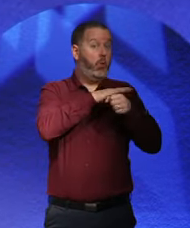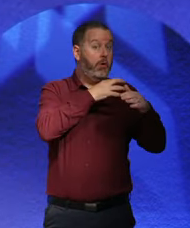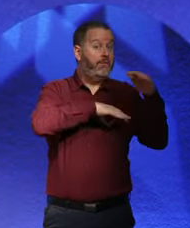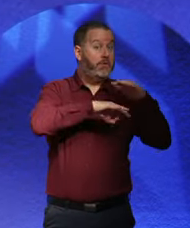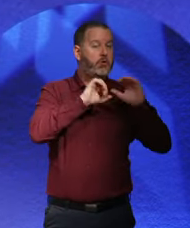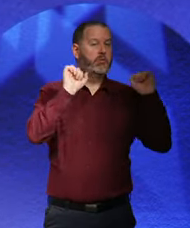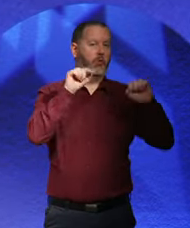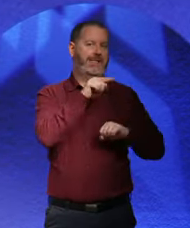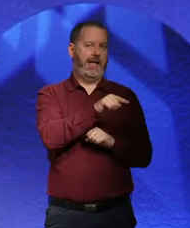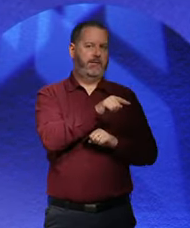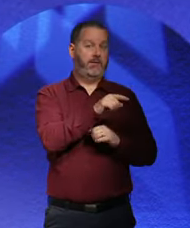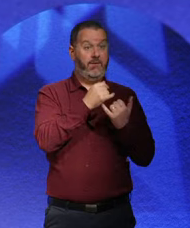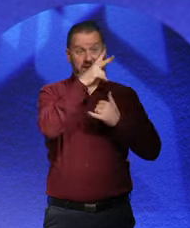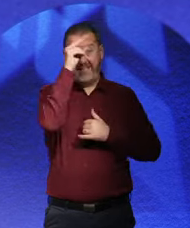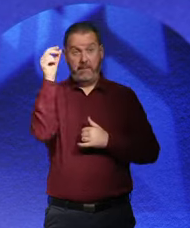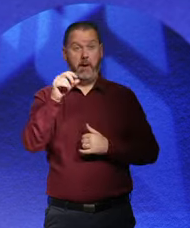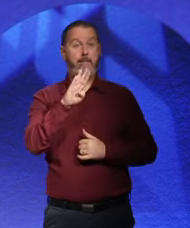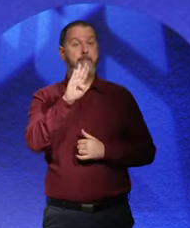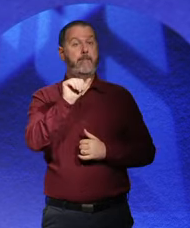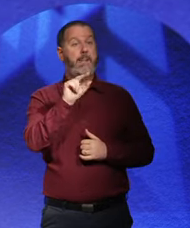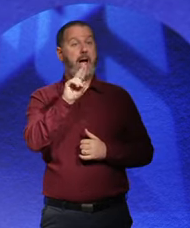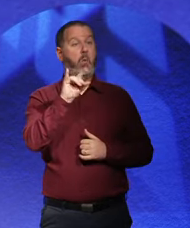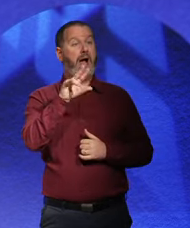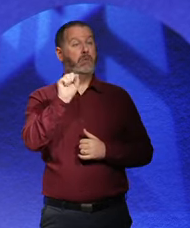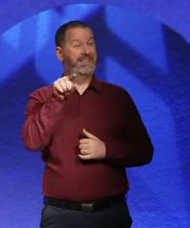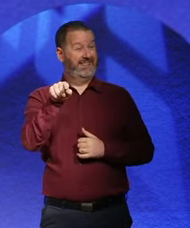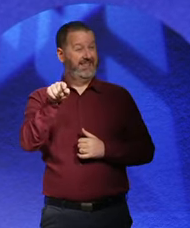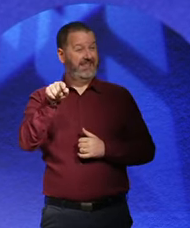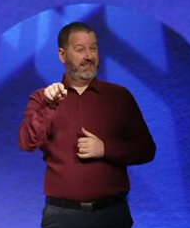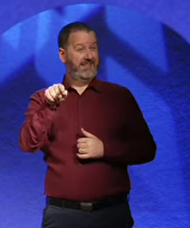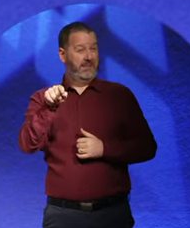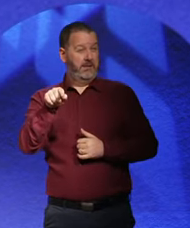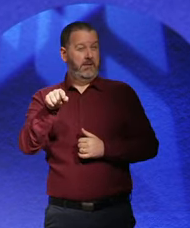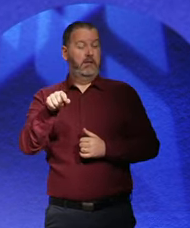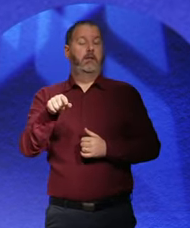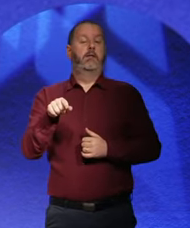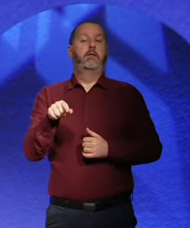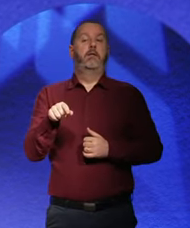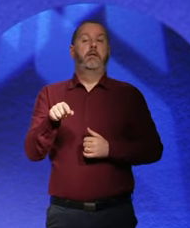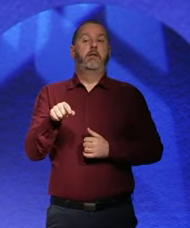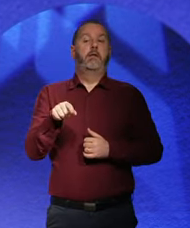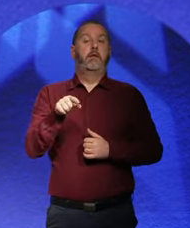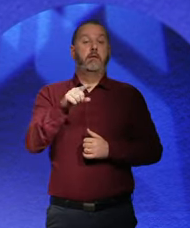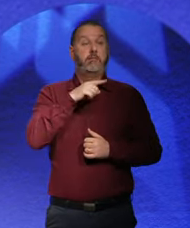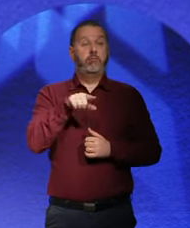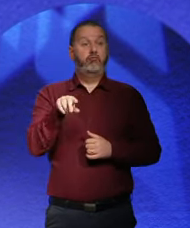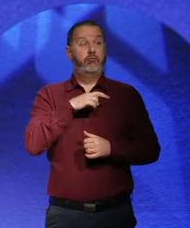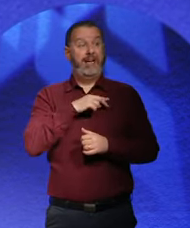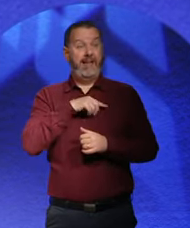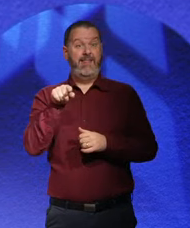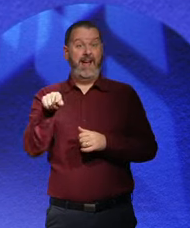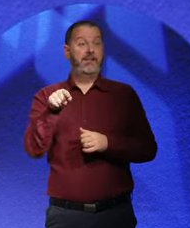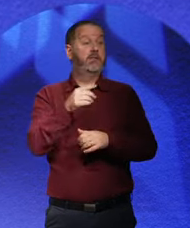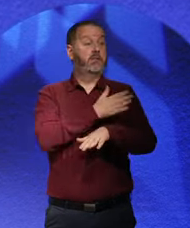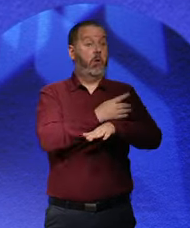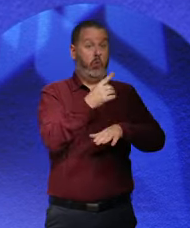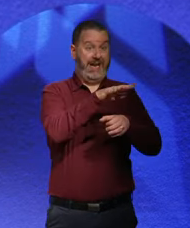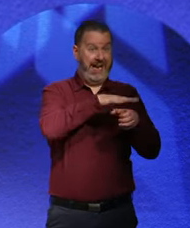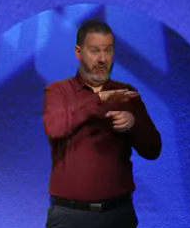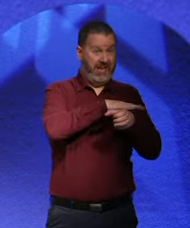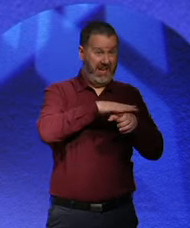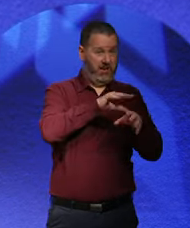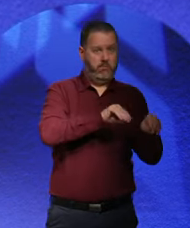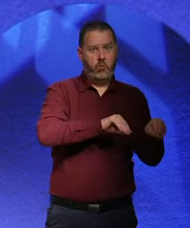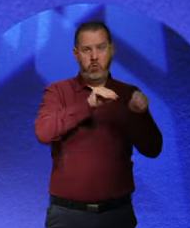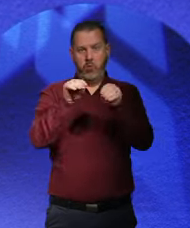Bauhaus is a good example. You know, it was in Bauhaus originally. It thrown out of there because they got a right-wing government. Moved to Dessau,